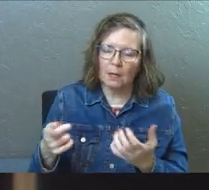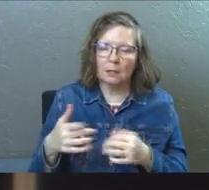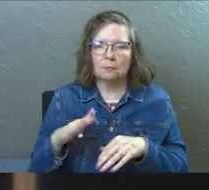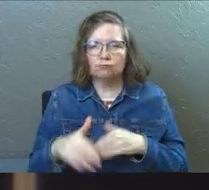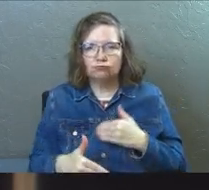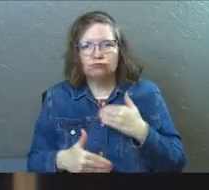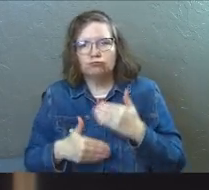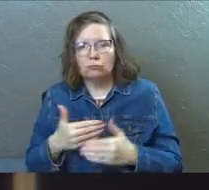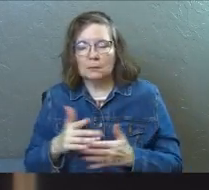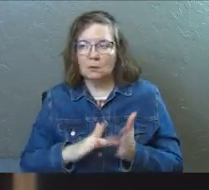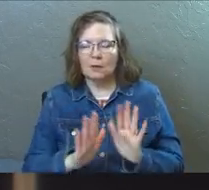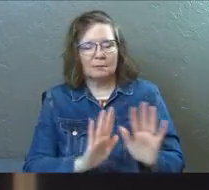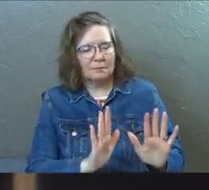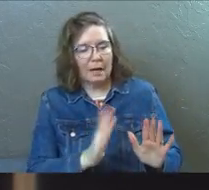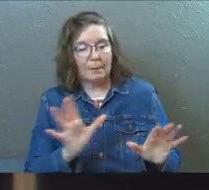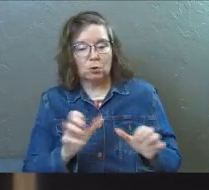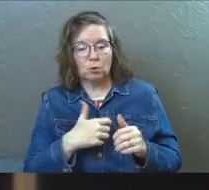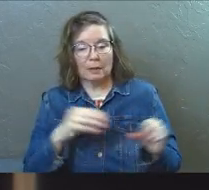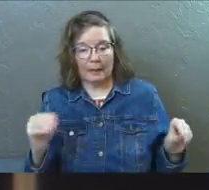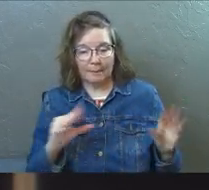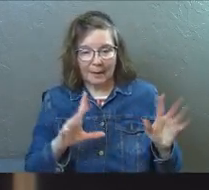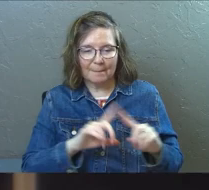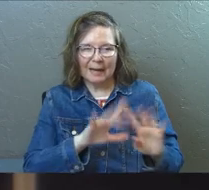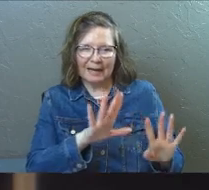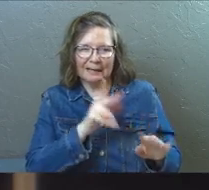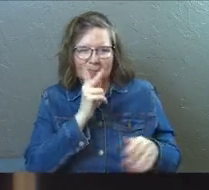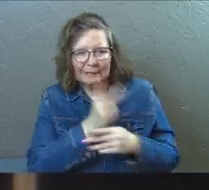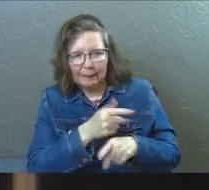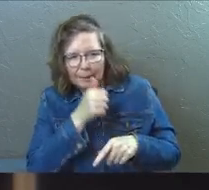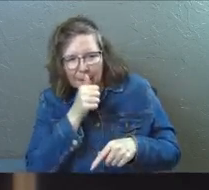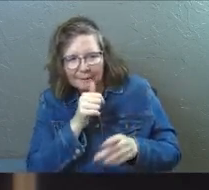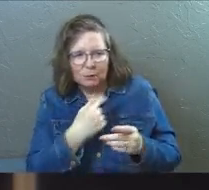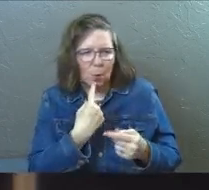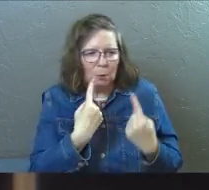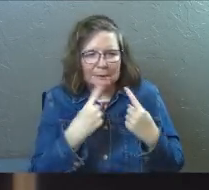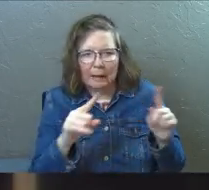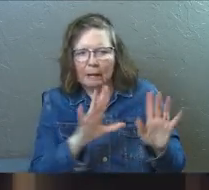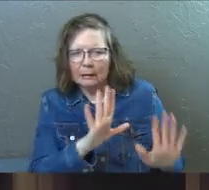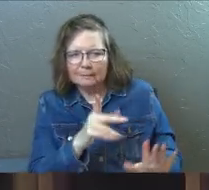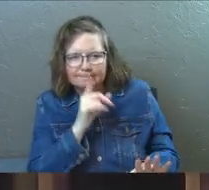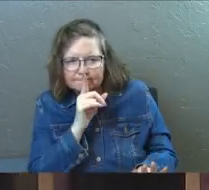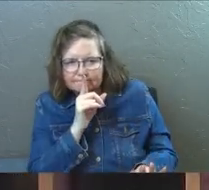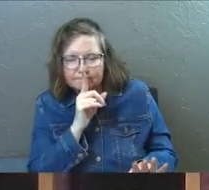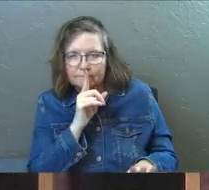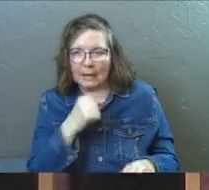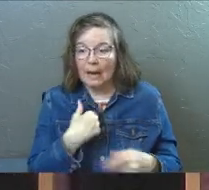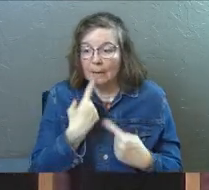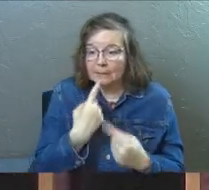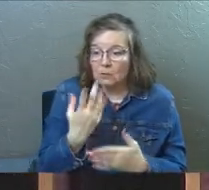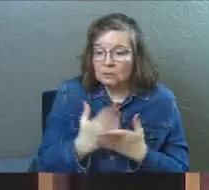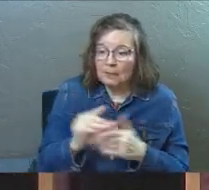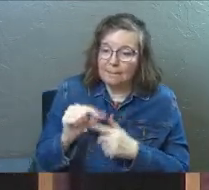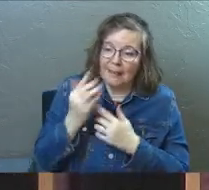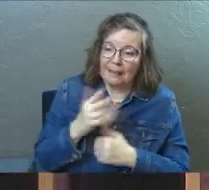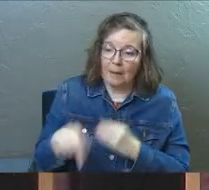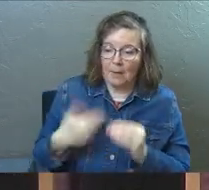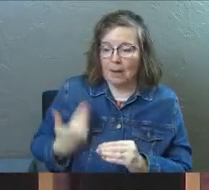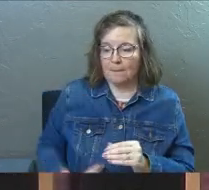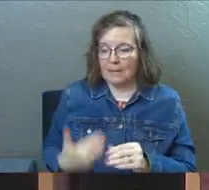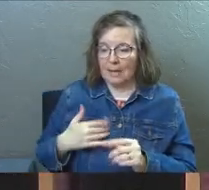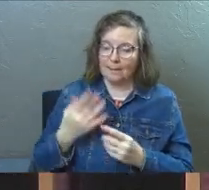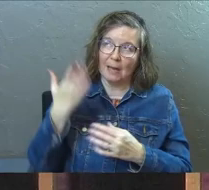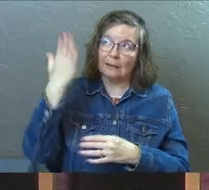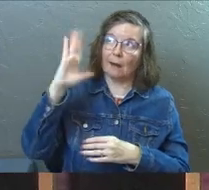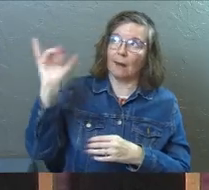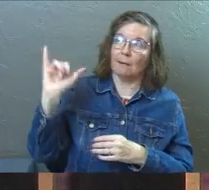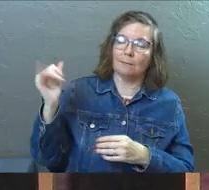about Jesus, Jesus was always like, you I'm going to do this miracle, but keep it private and don't tell anybody I did it. And I'm going to tell you some special things about me and my